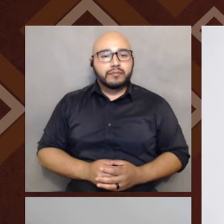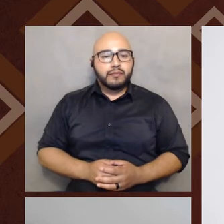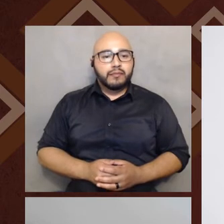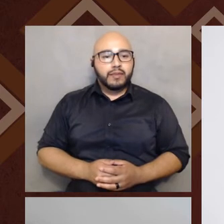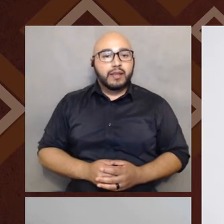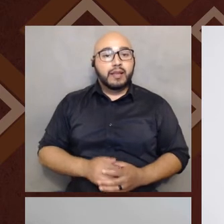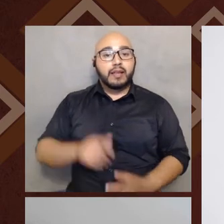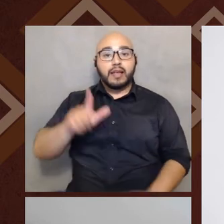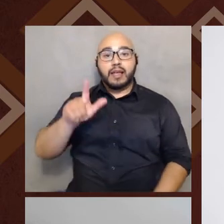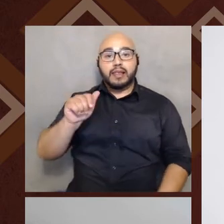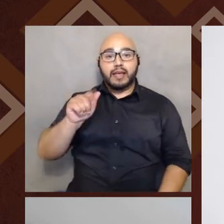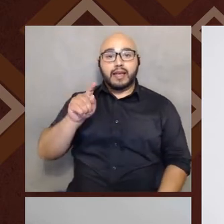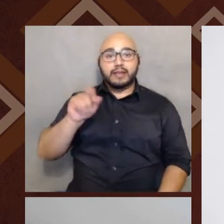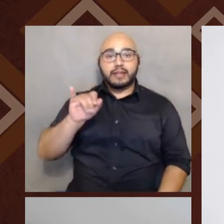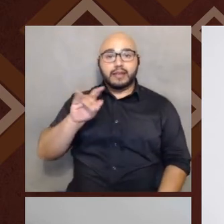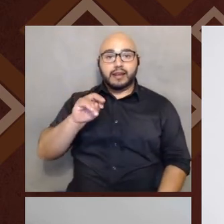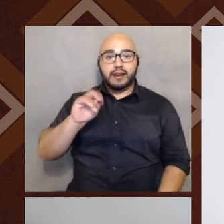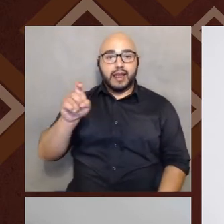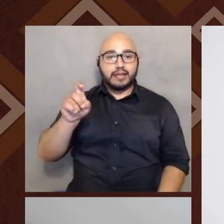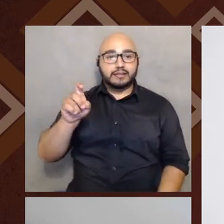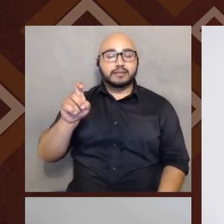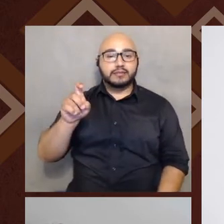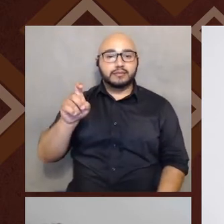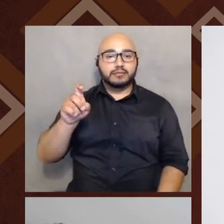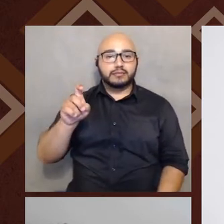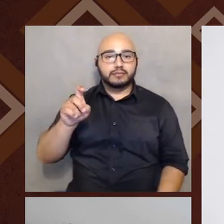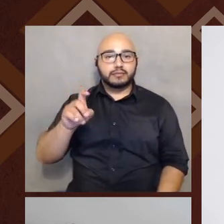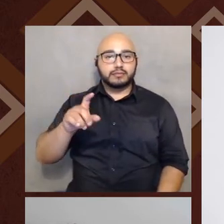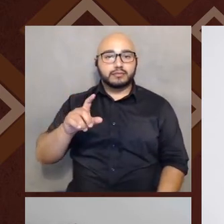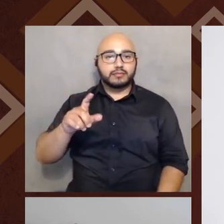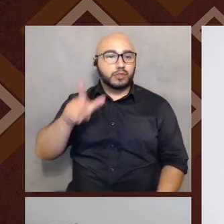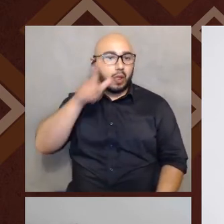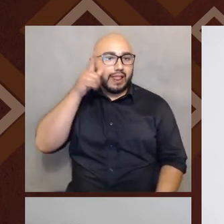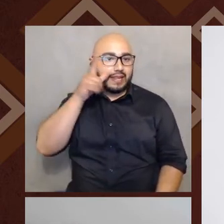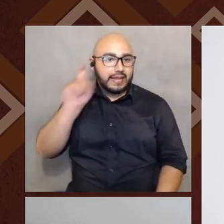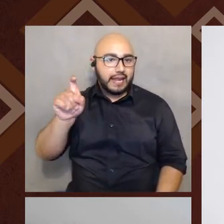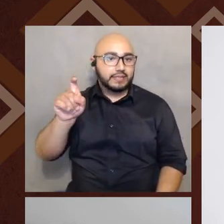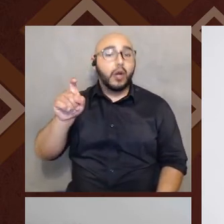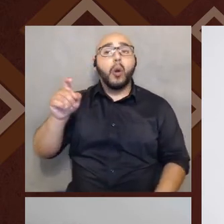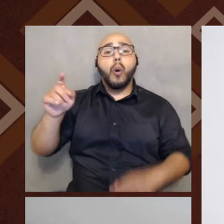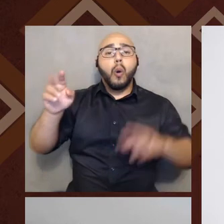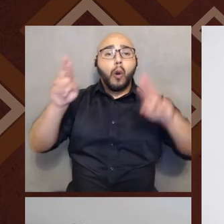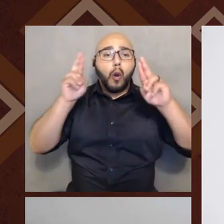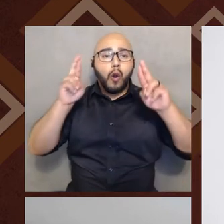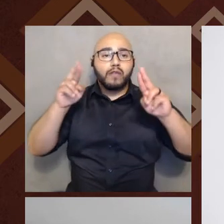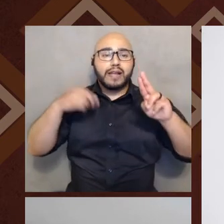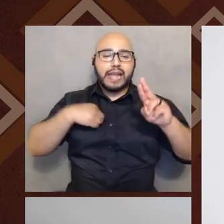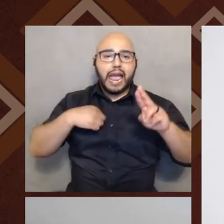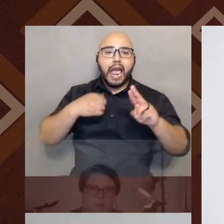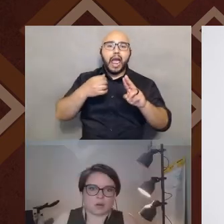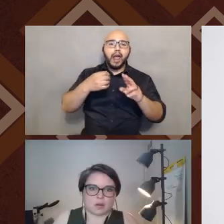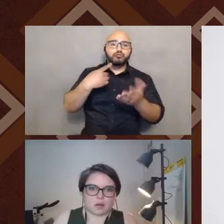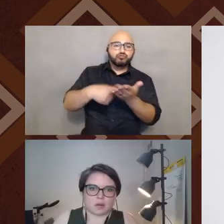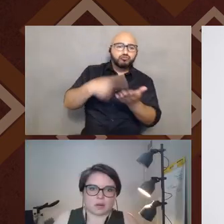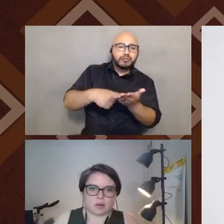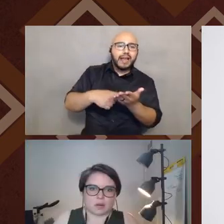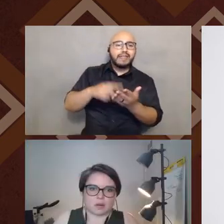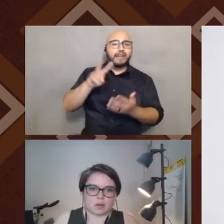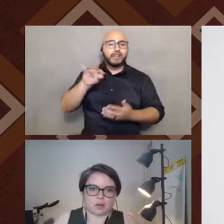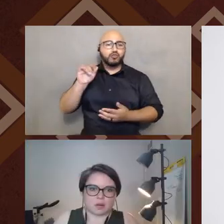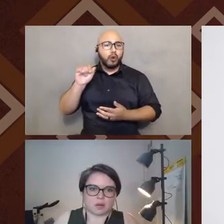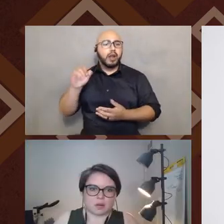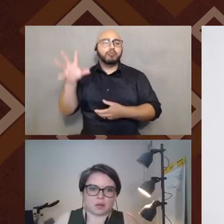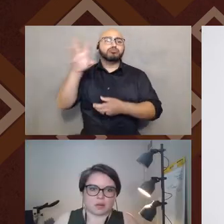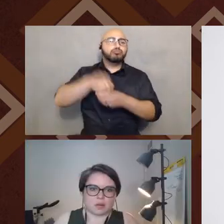Latinx, I want, I'm, I'm hoping we're going to get the chance to talk much more about and, and get Victoria to, to weigh in on as well. Um, but,